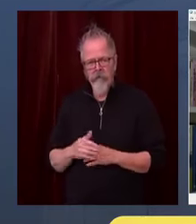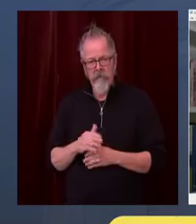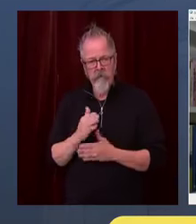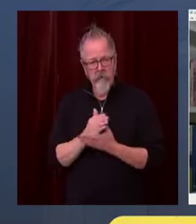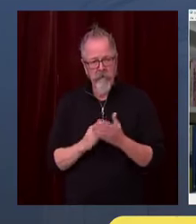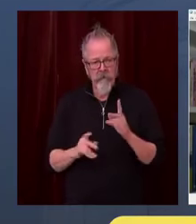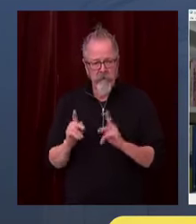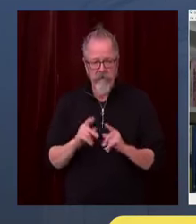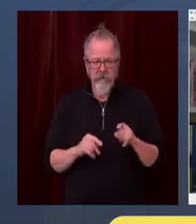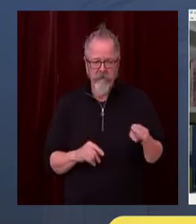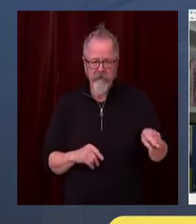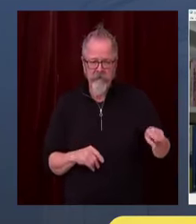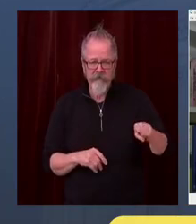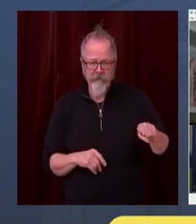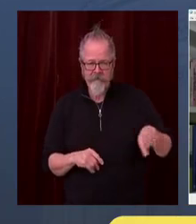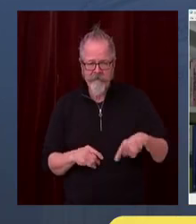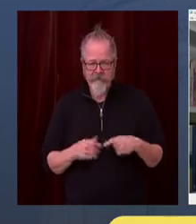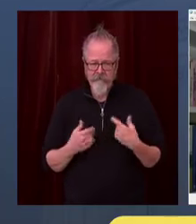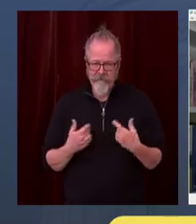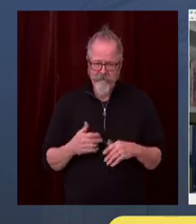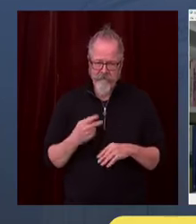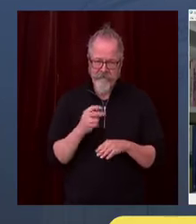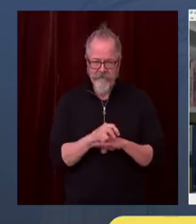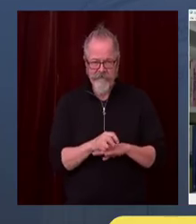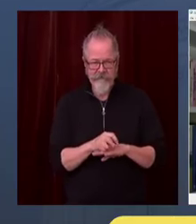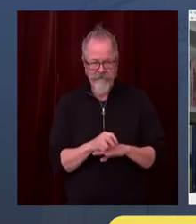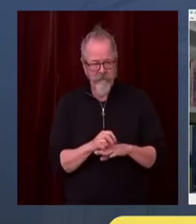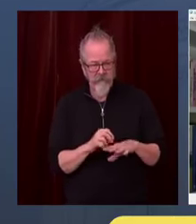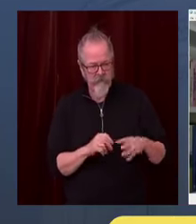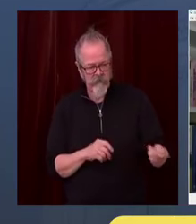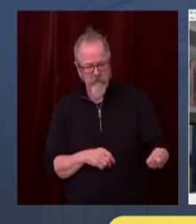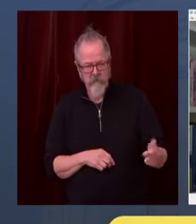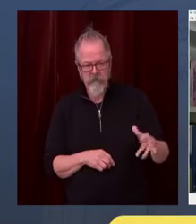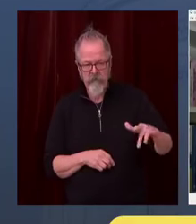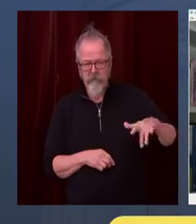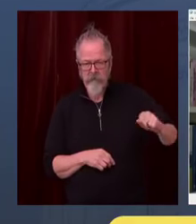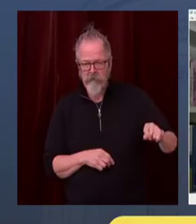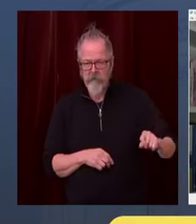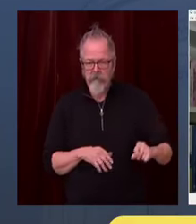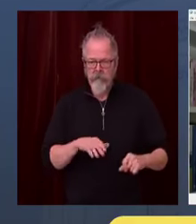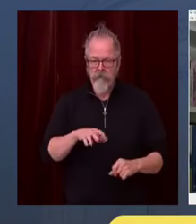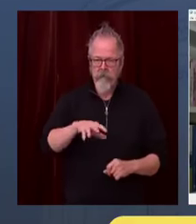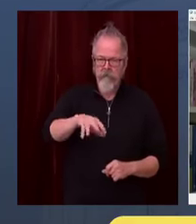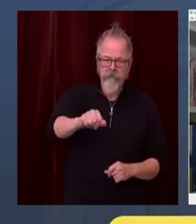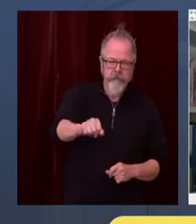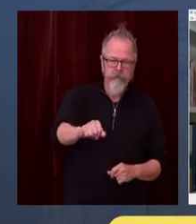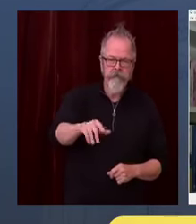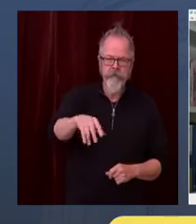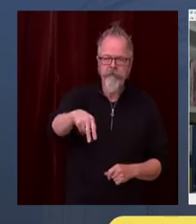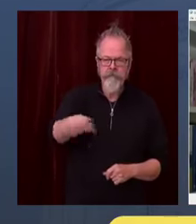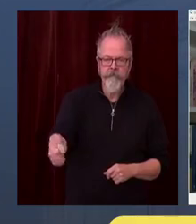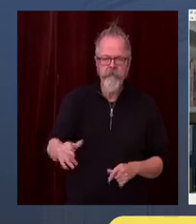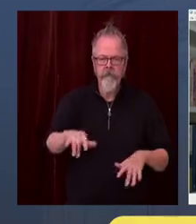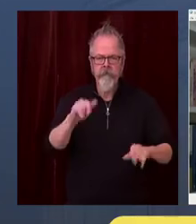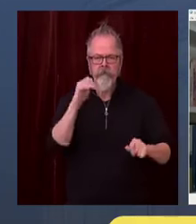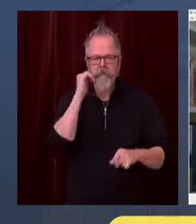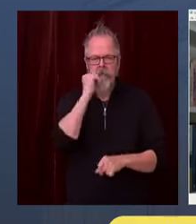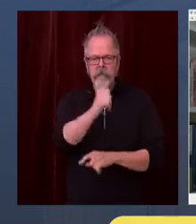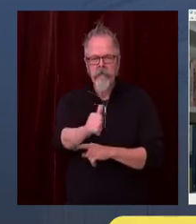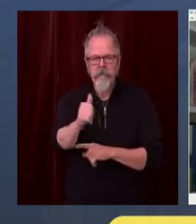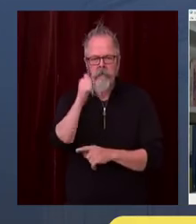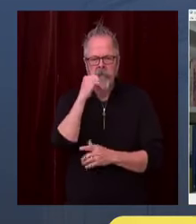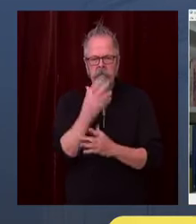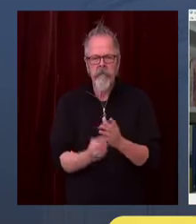as it feels, is minor compared to what many restaurateurs and retailers and other businesses and their